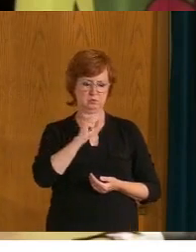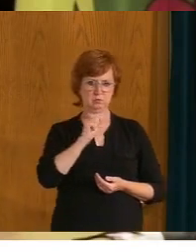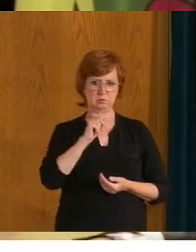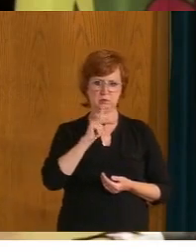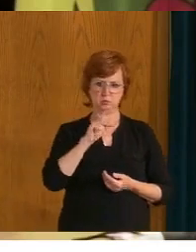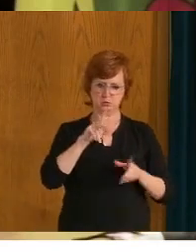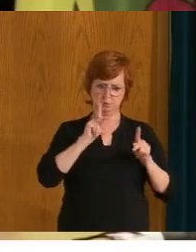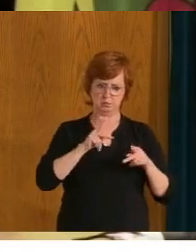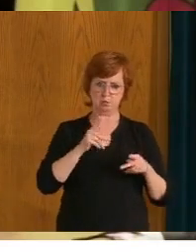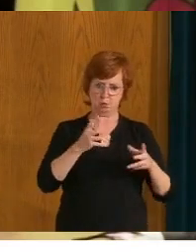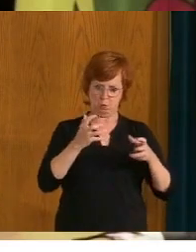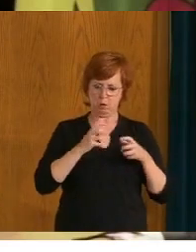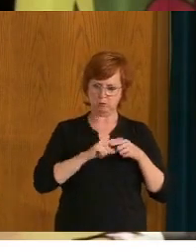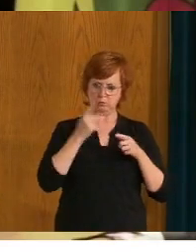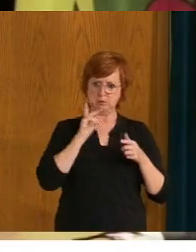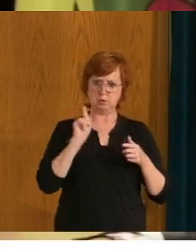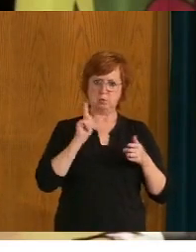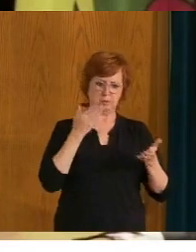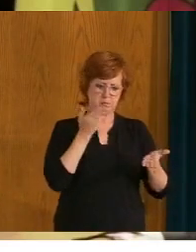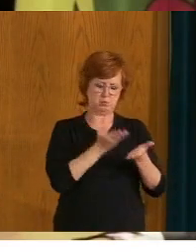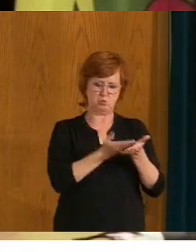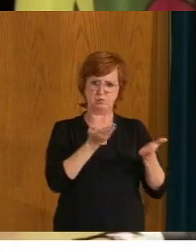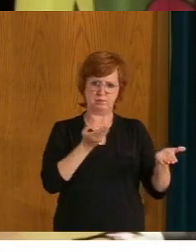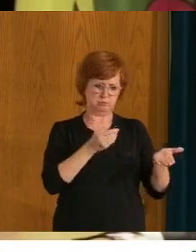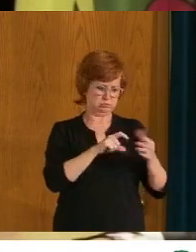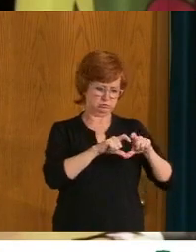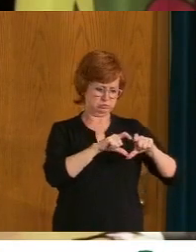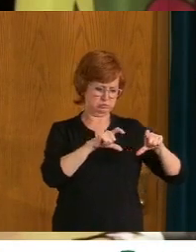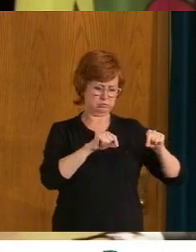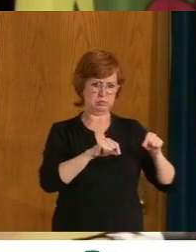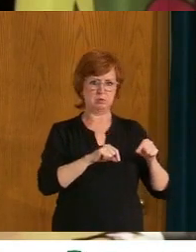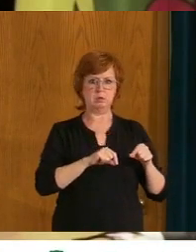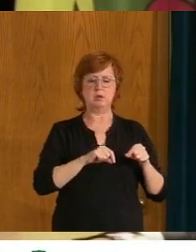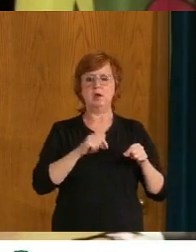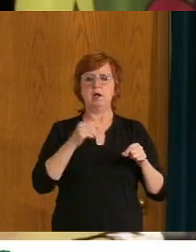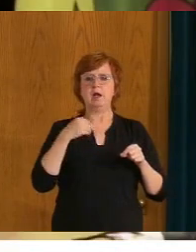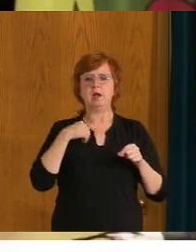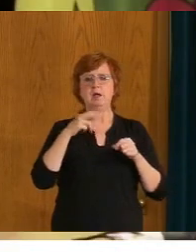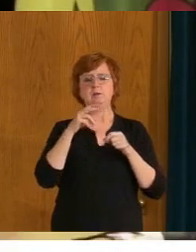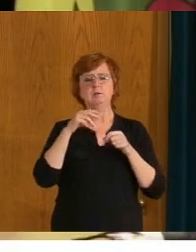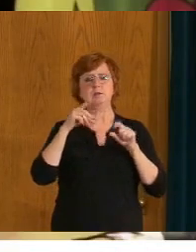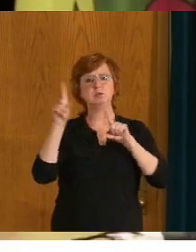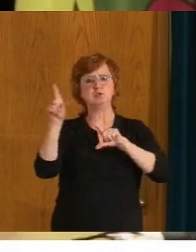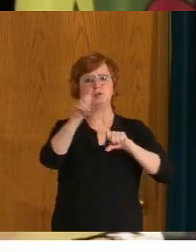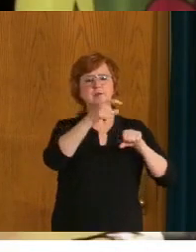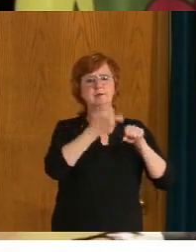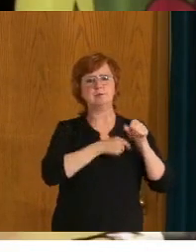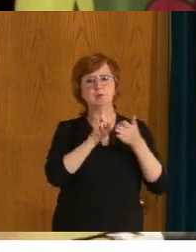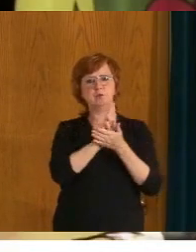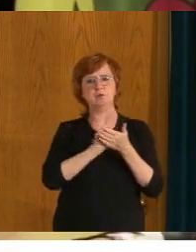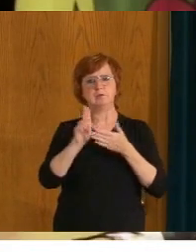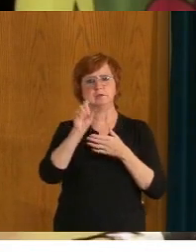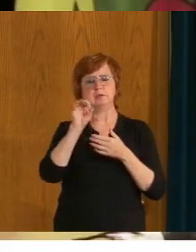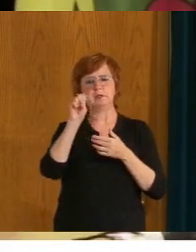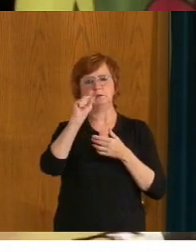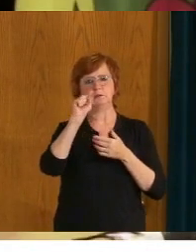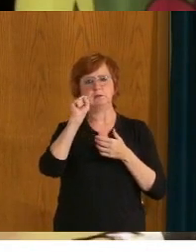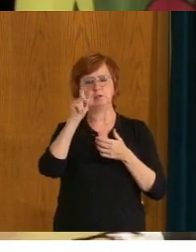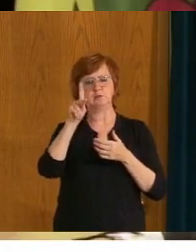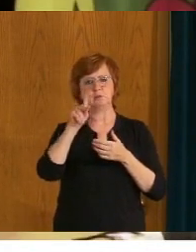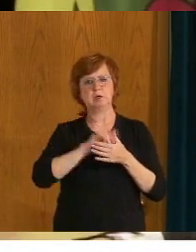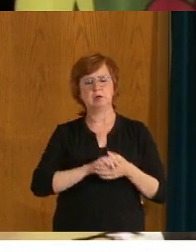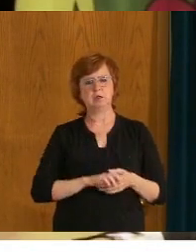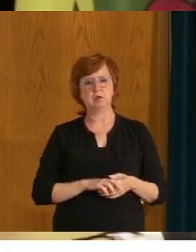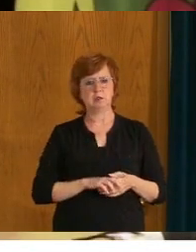sort, according to a U of S survey that just came out. Right. Scott, I might ask you